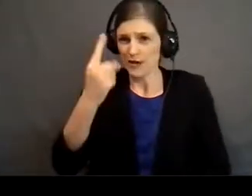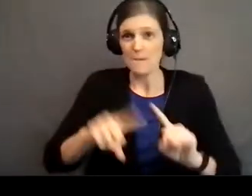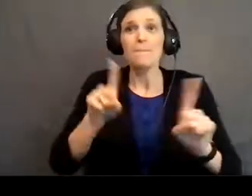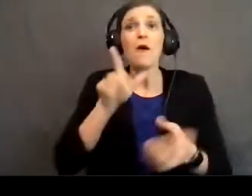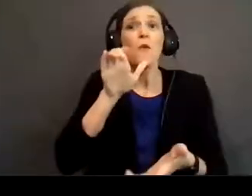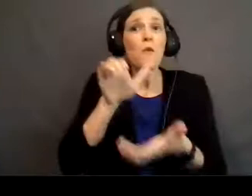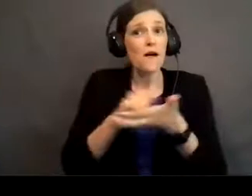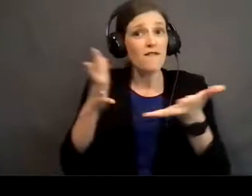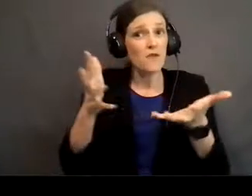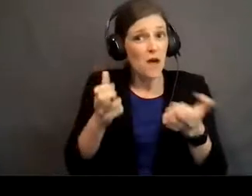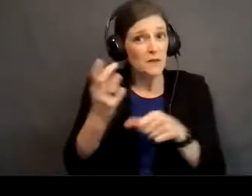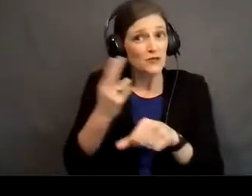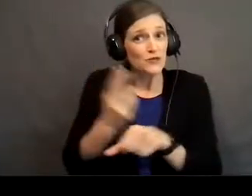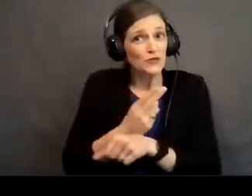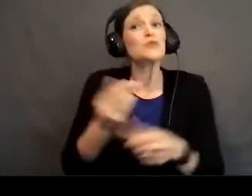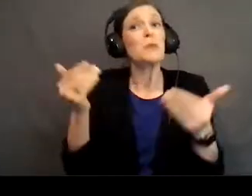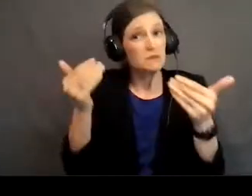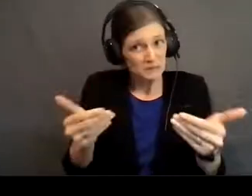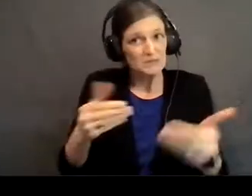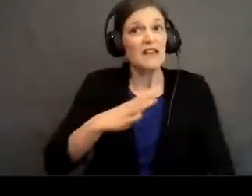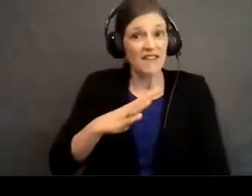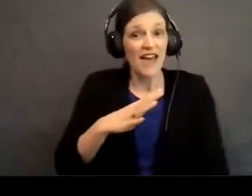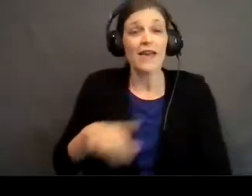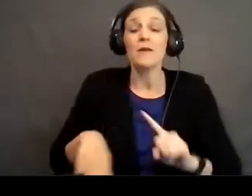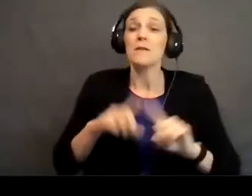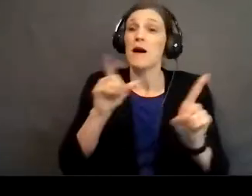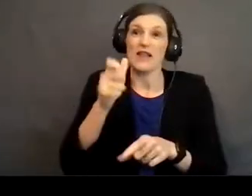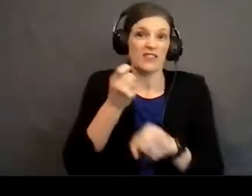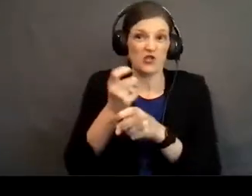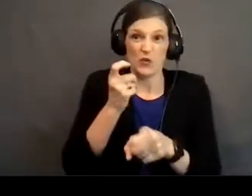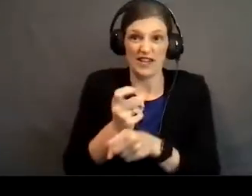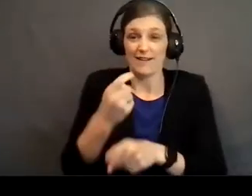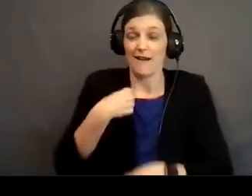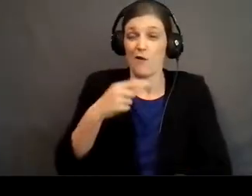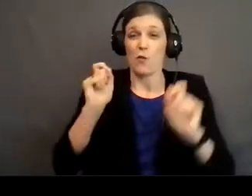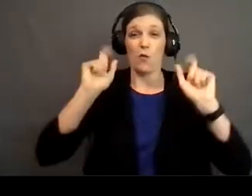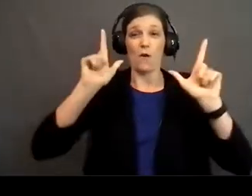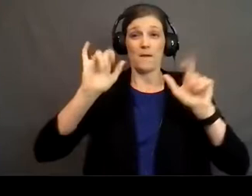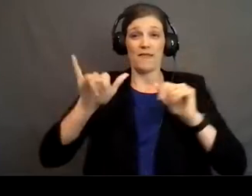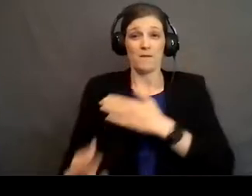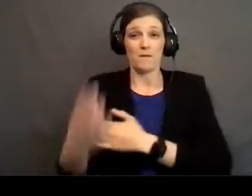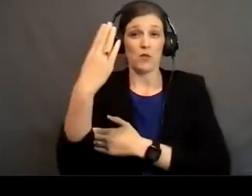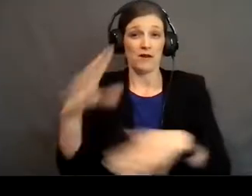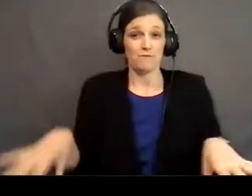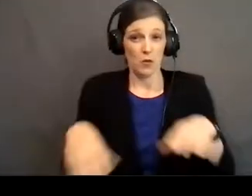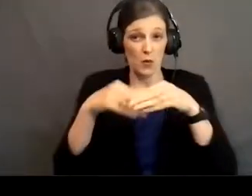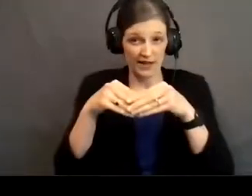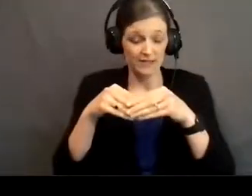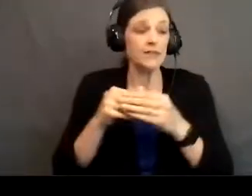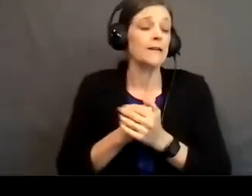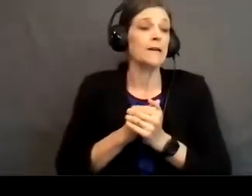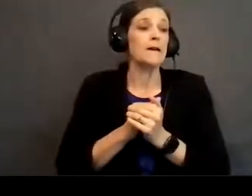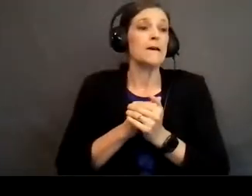to wear it, so I did. But I kid you not, I woke up the morning of my wedding and